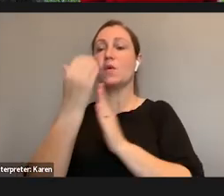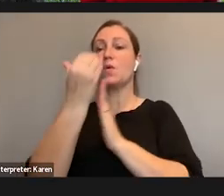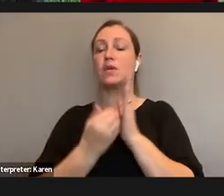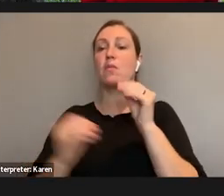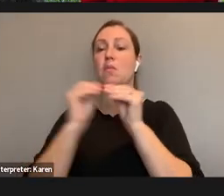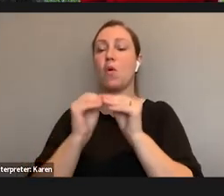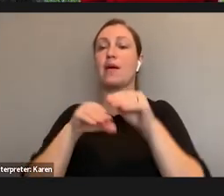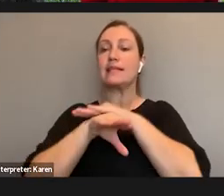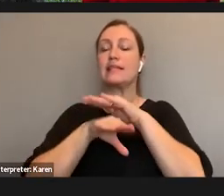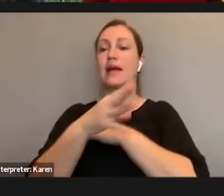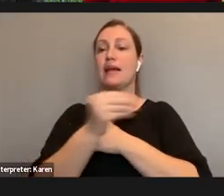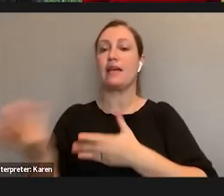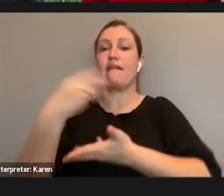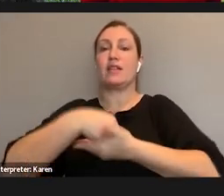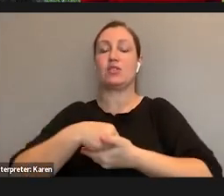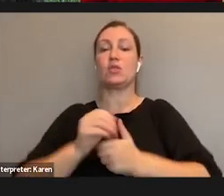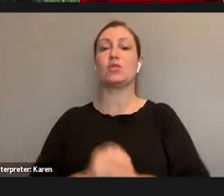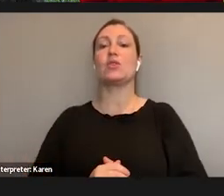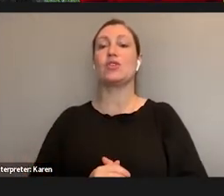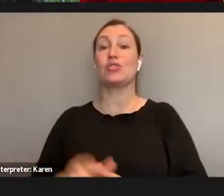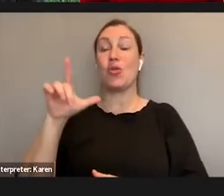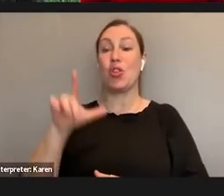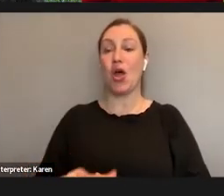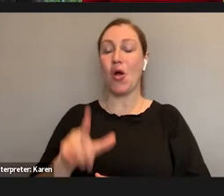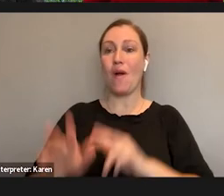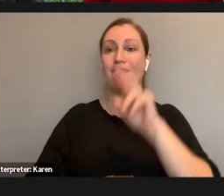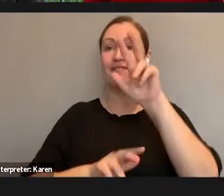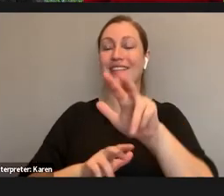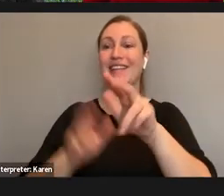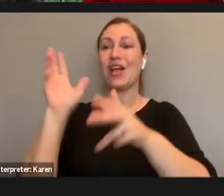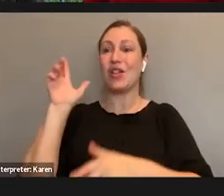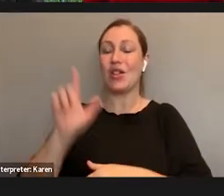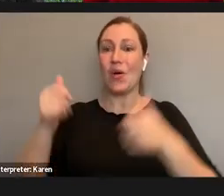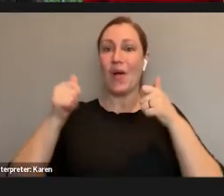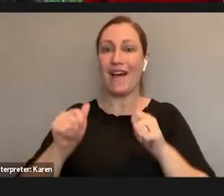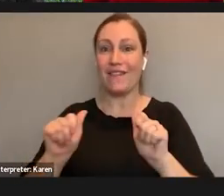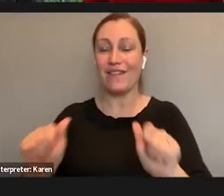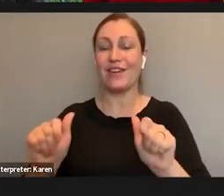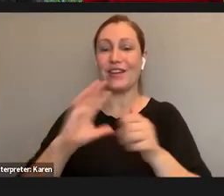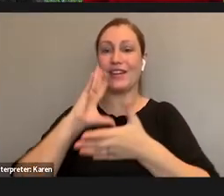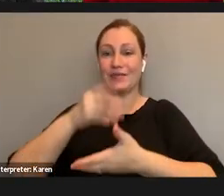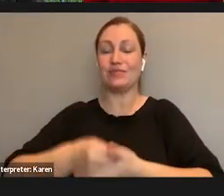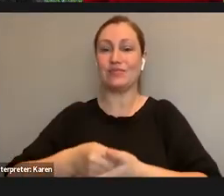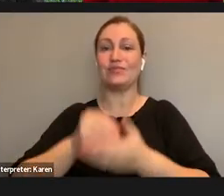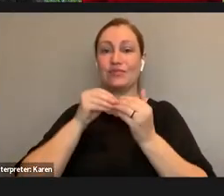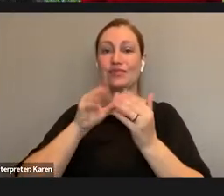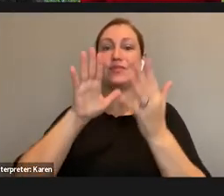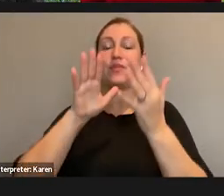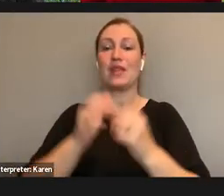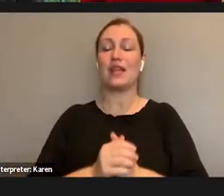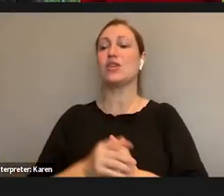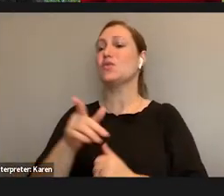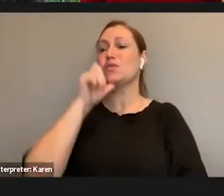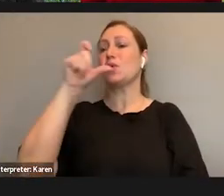So I call these low investment, low effort. These are things that you don't really have to try very